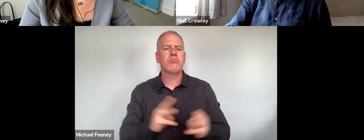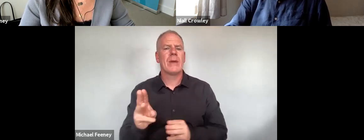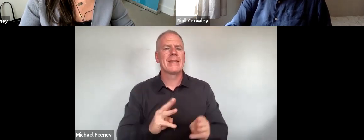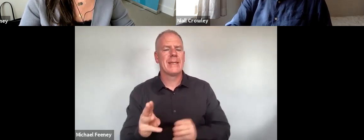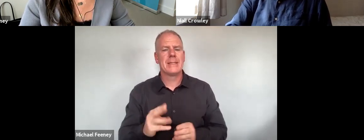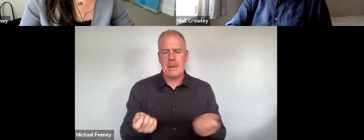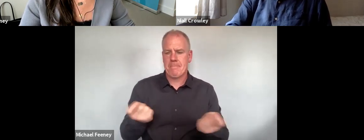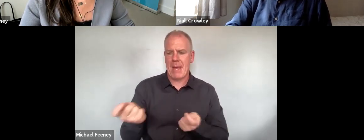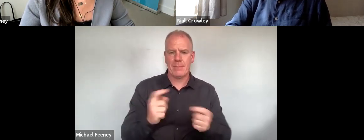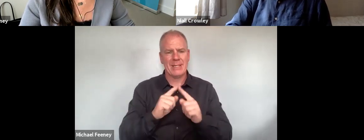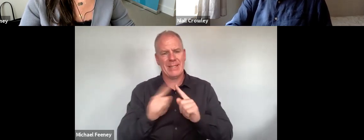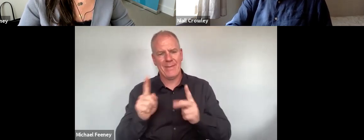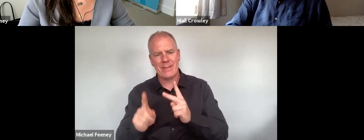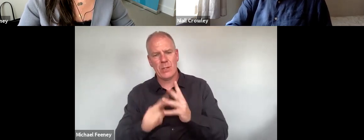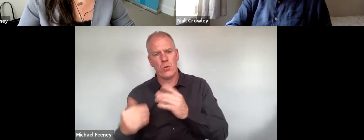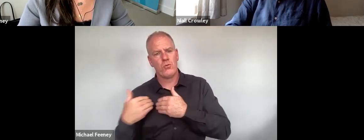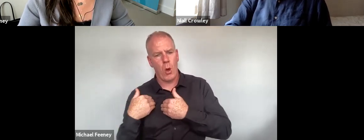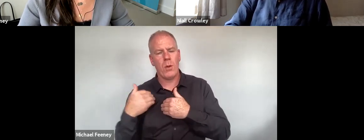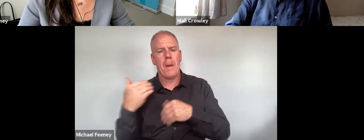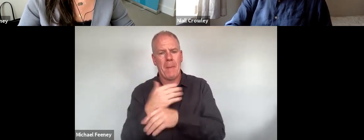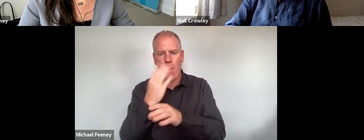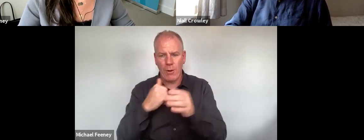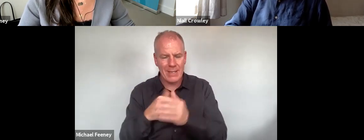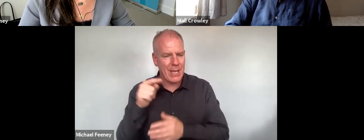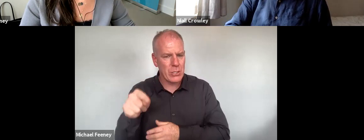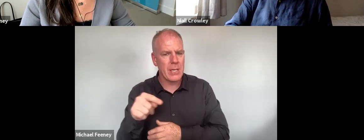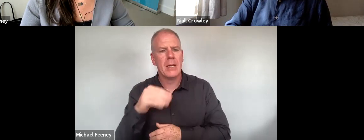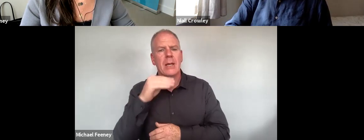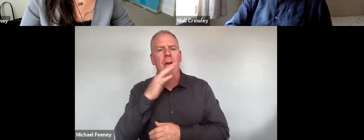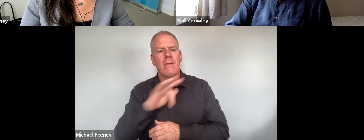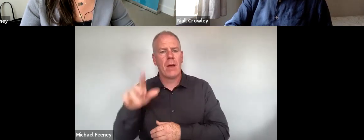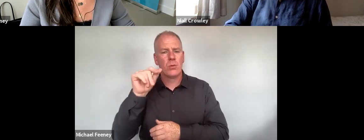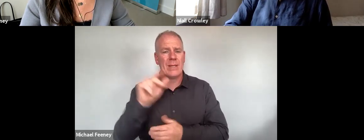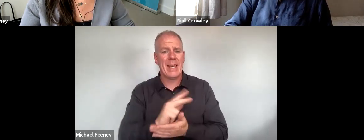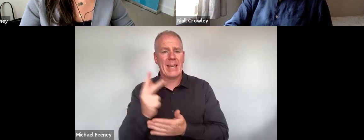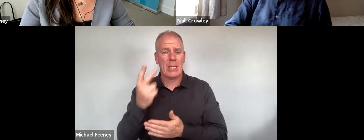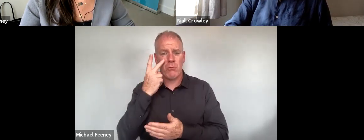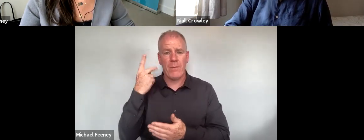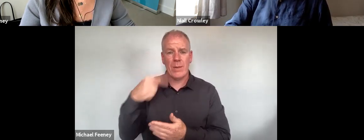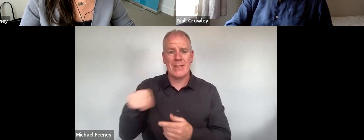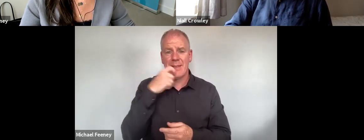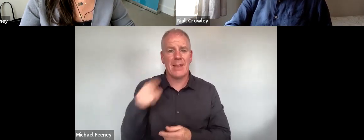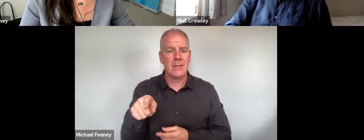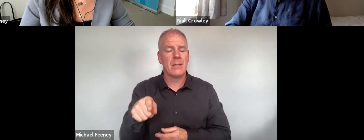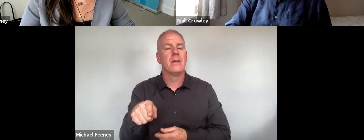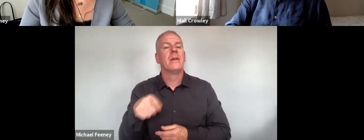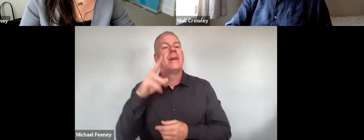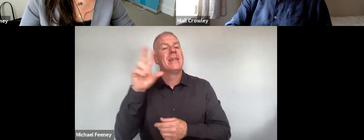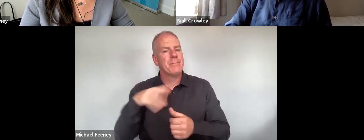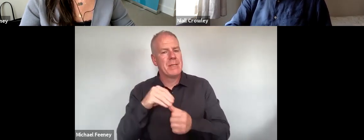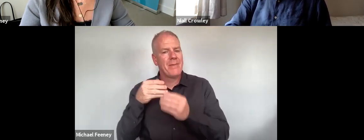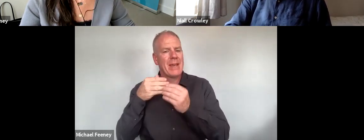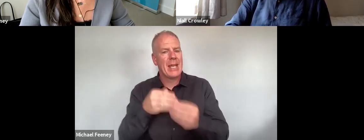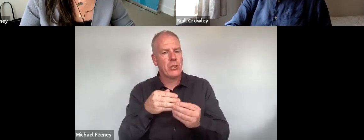management of different mandates by multi-mandate bodies identified in this 2018 Review included a specific leadership and